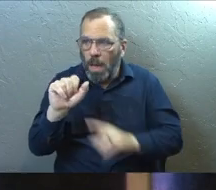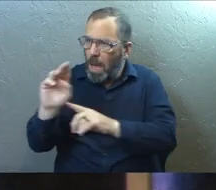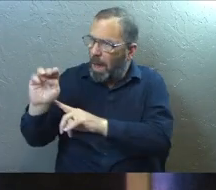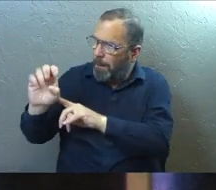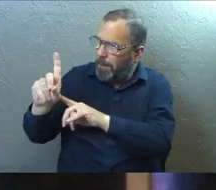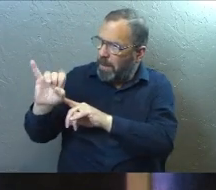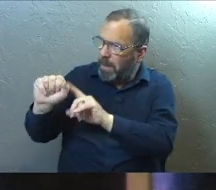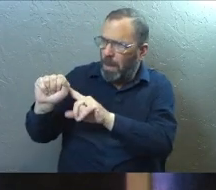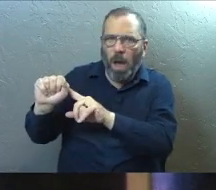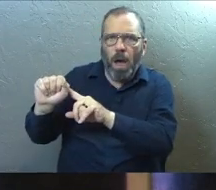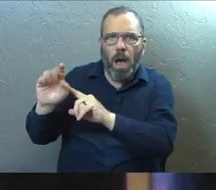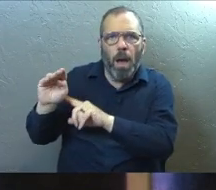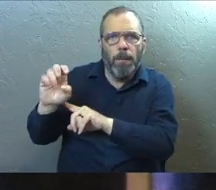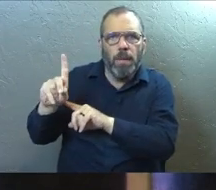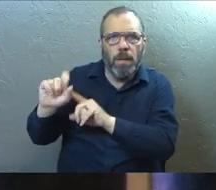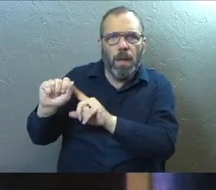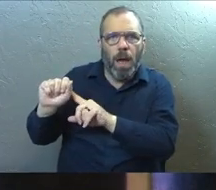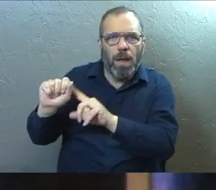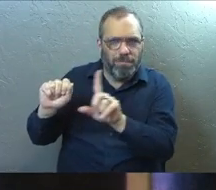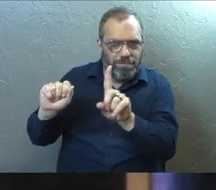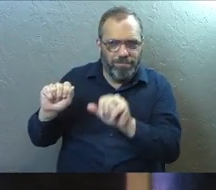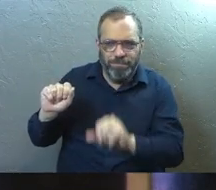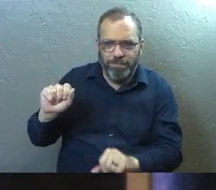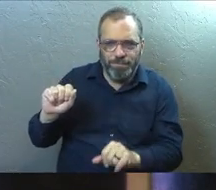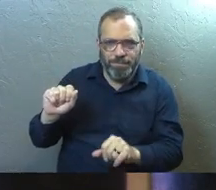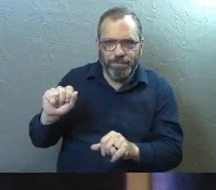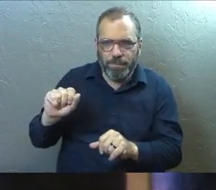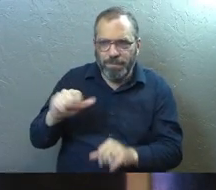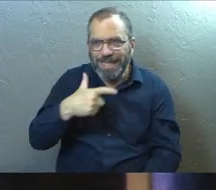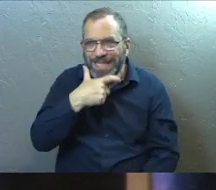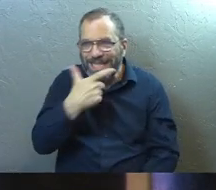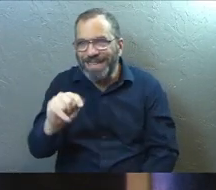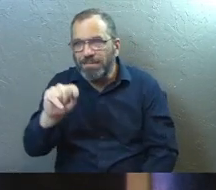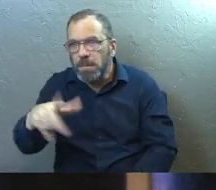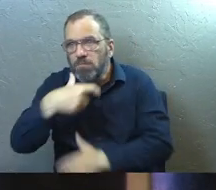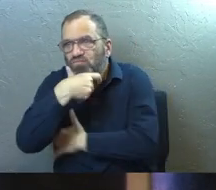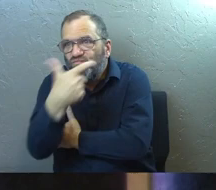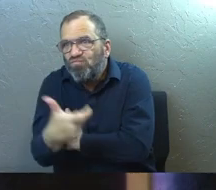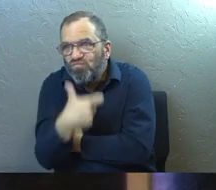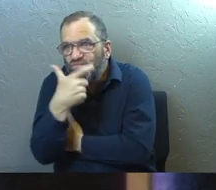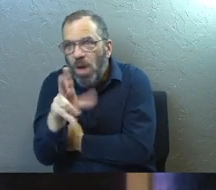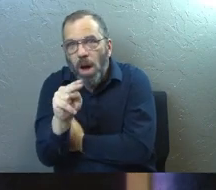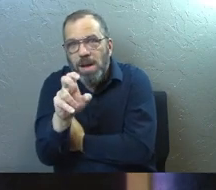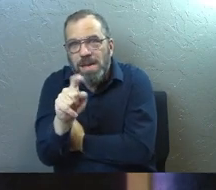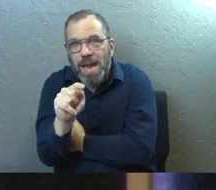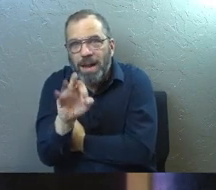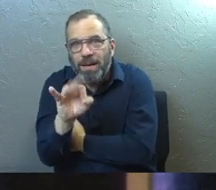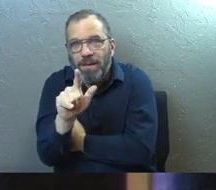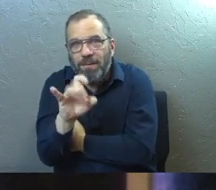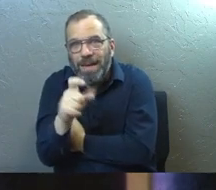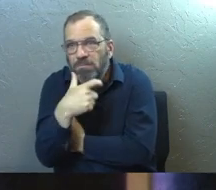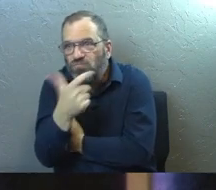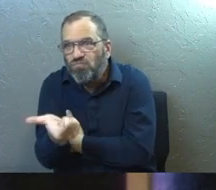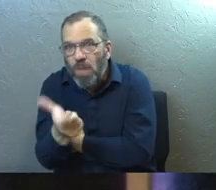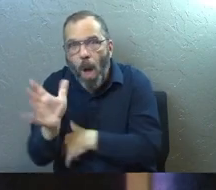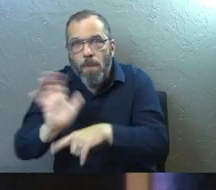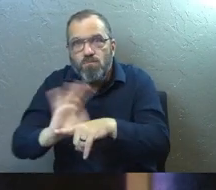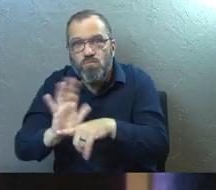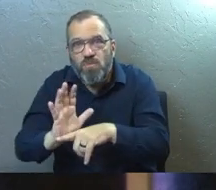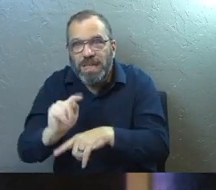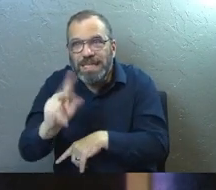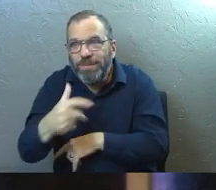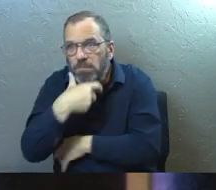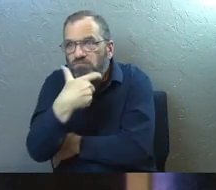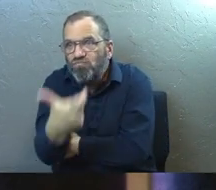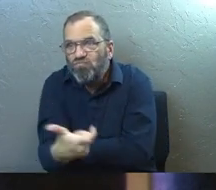pick on media for a second? And the binging of the TV shows and the Netflix, God bless it. The movies